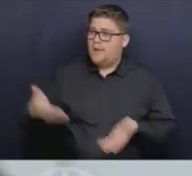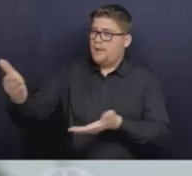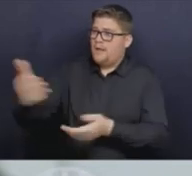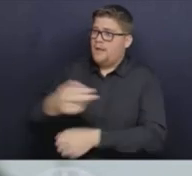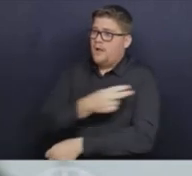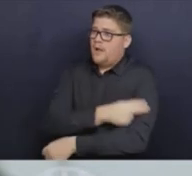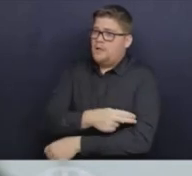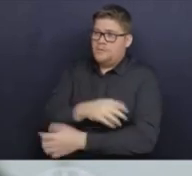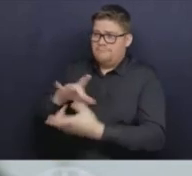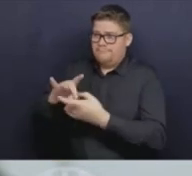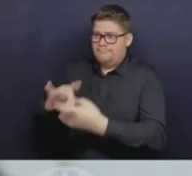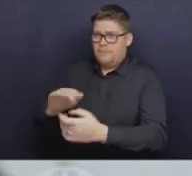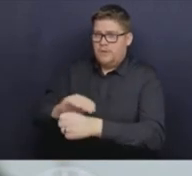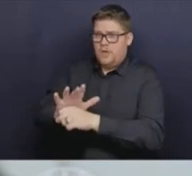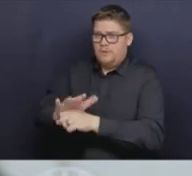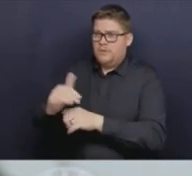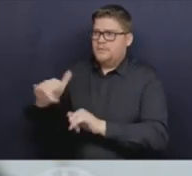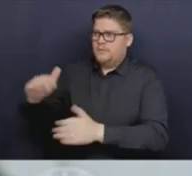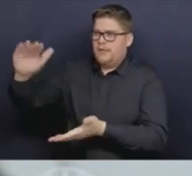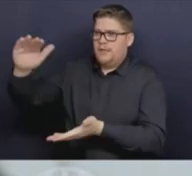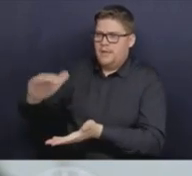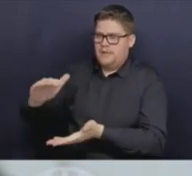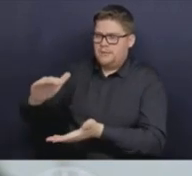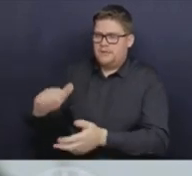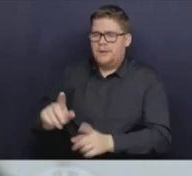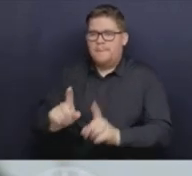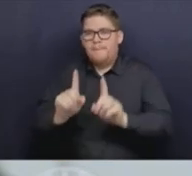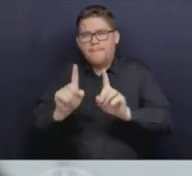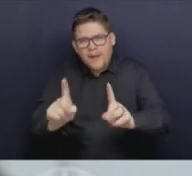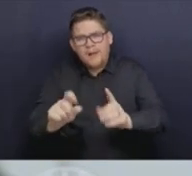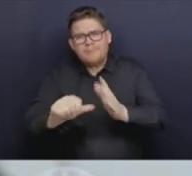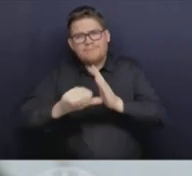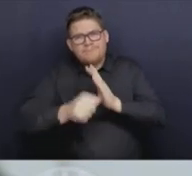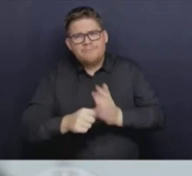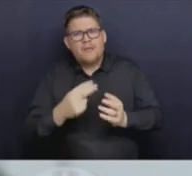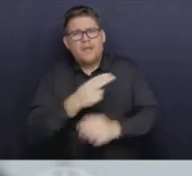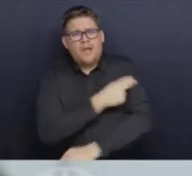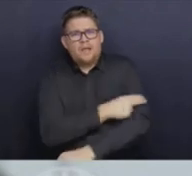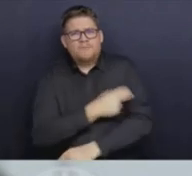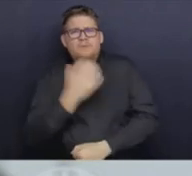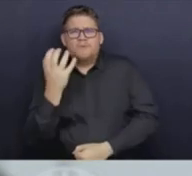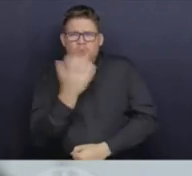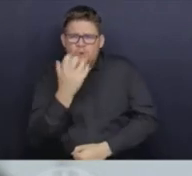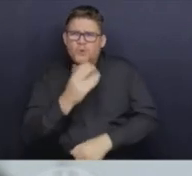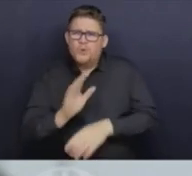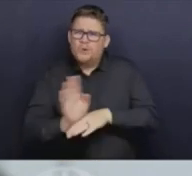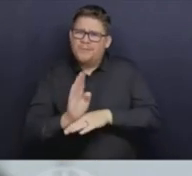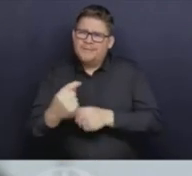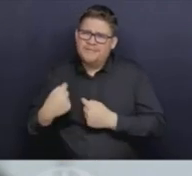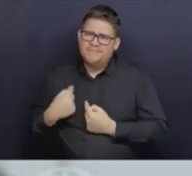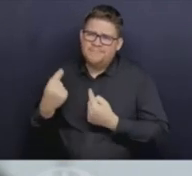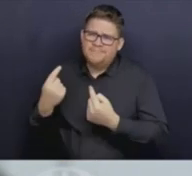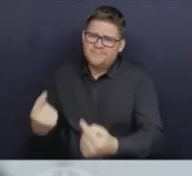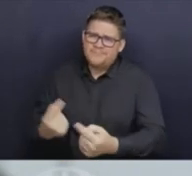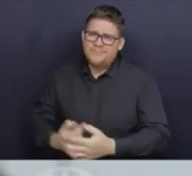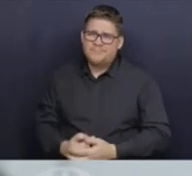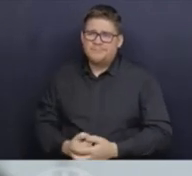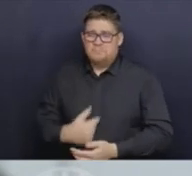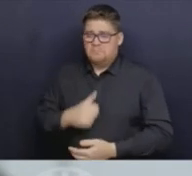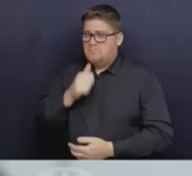stretched. It's not surprising this time of year. We traditionally experience an increase in hospitalizations in January,